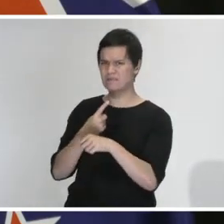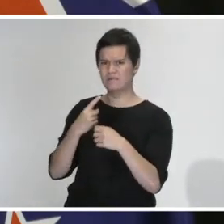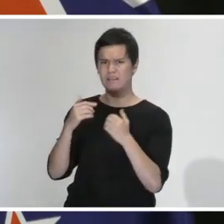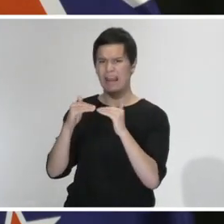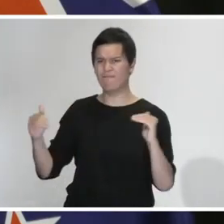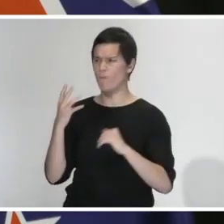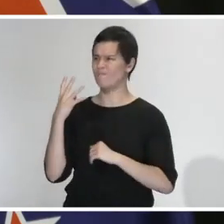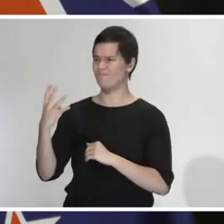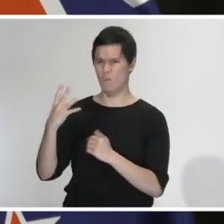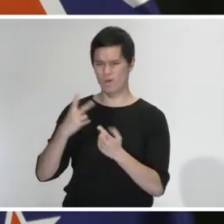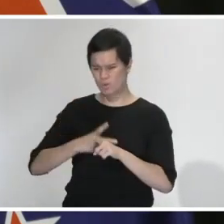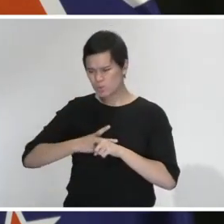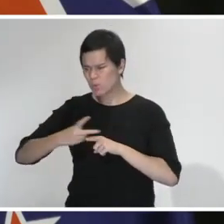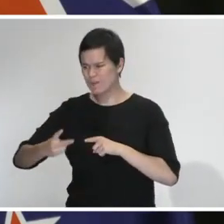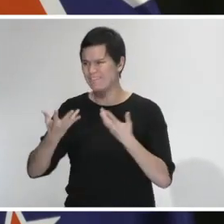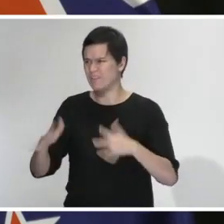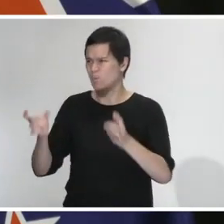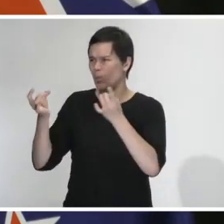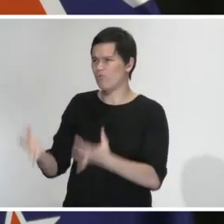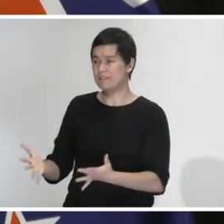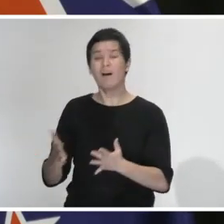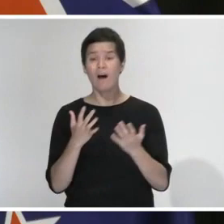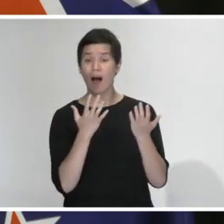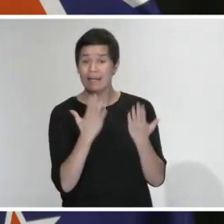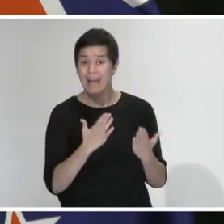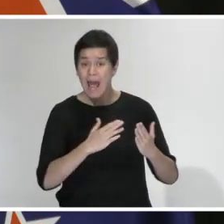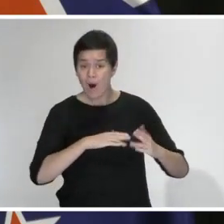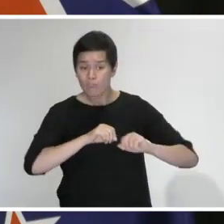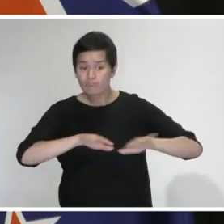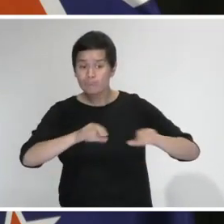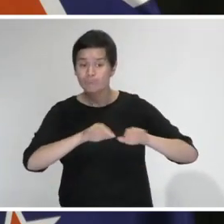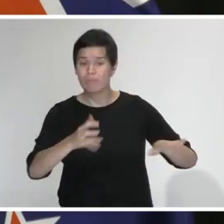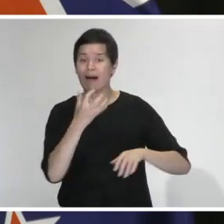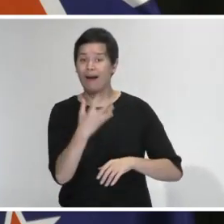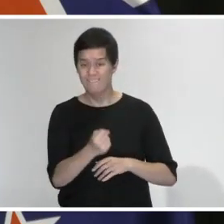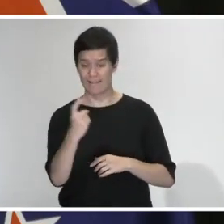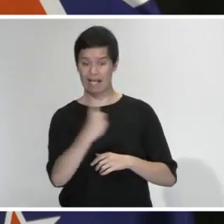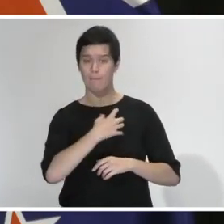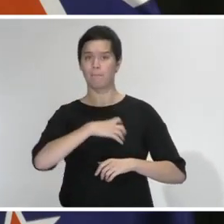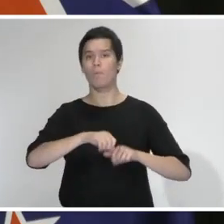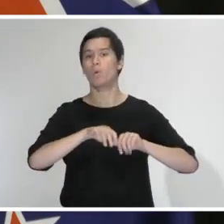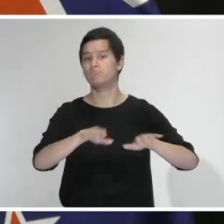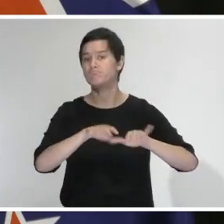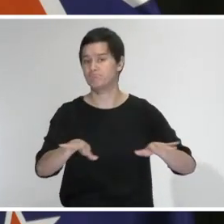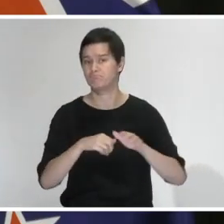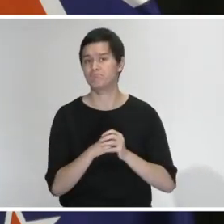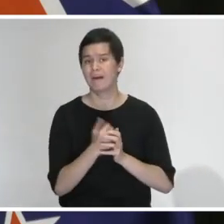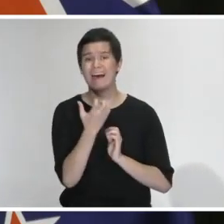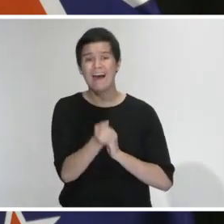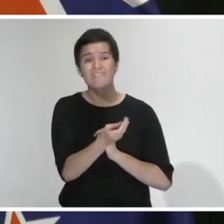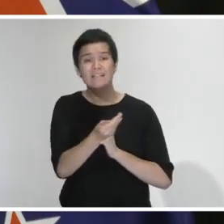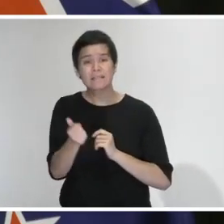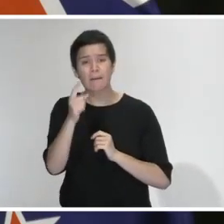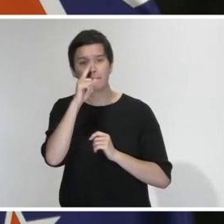set of information that is also being designed specifically for those, for instance, who have